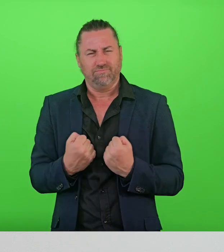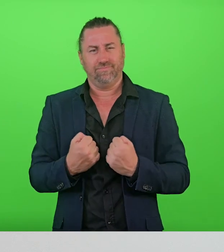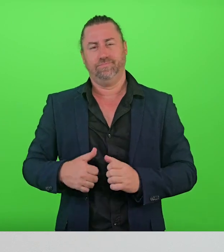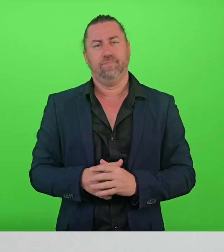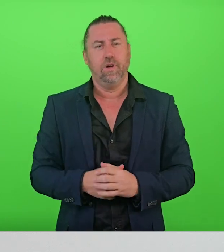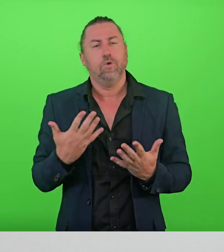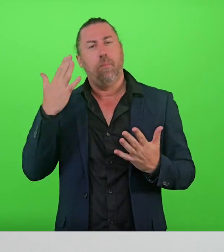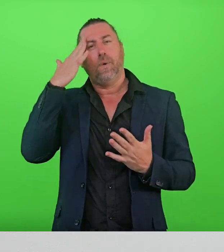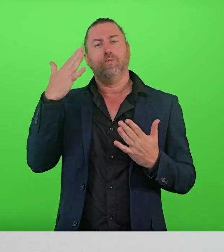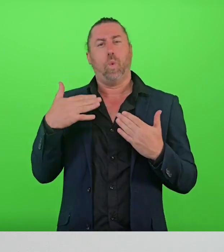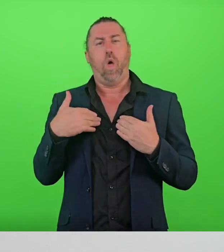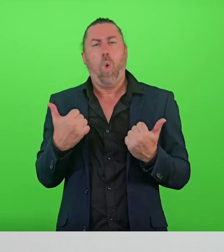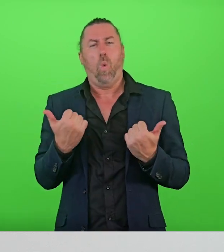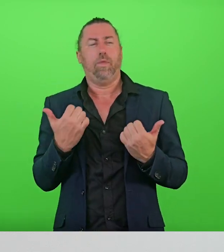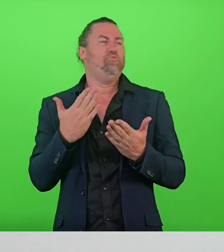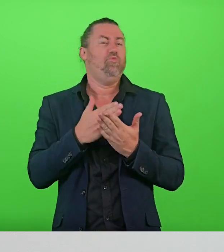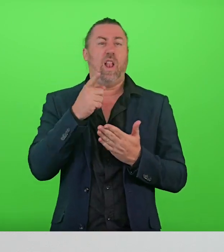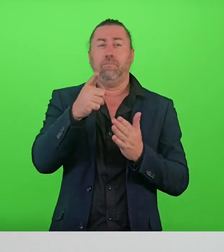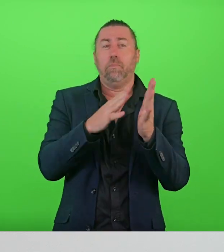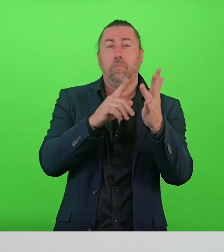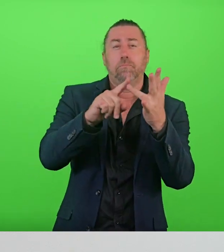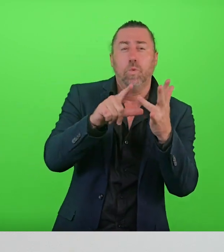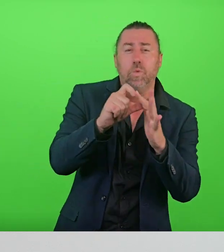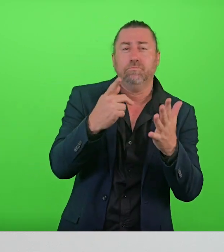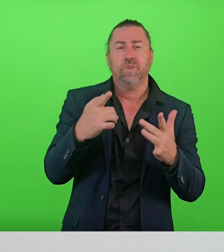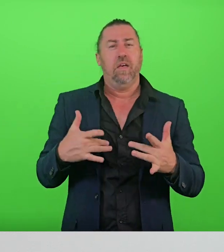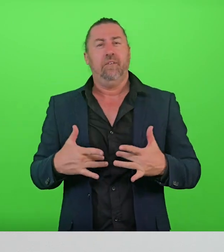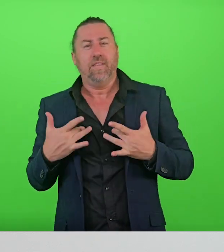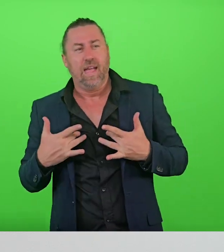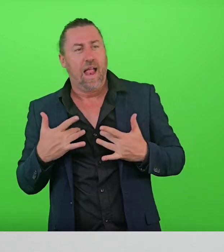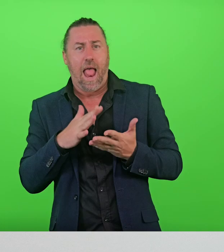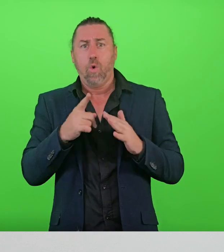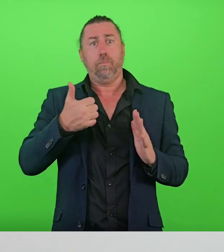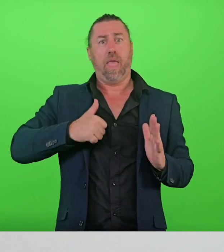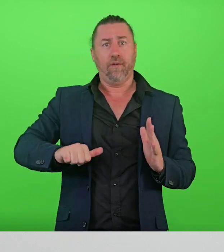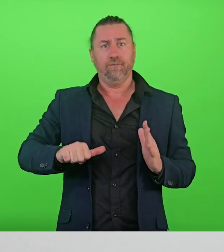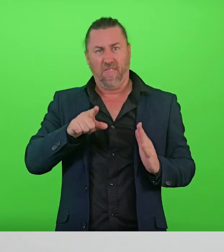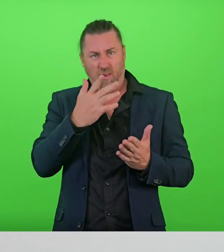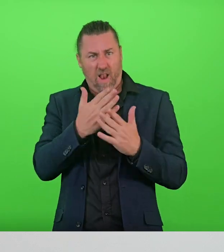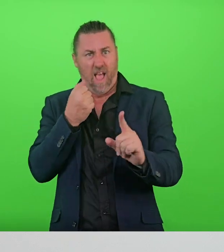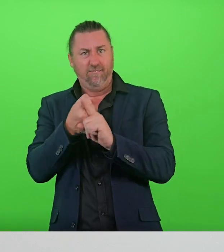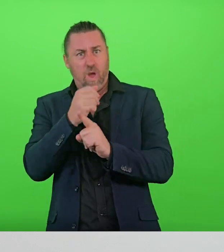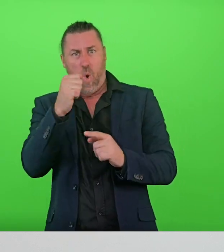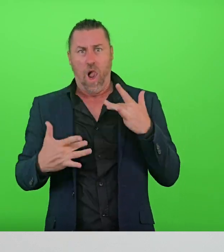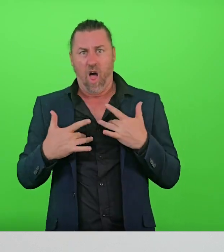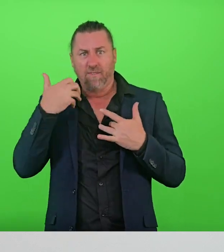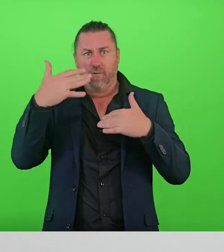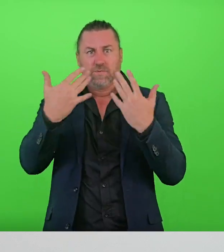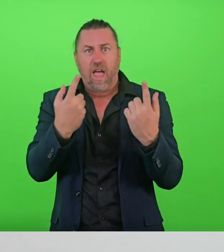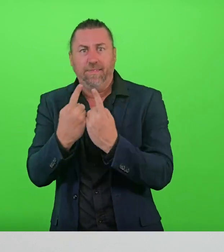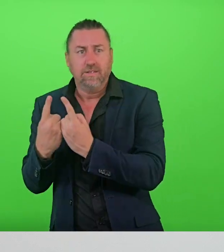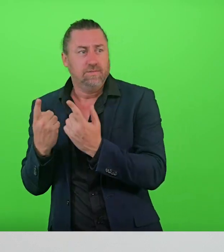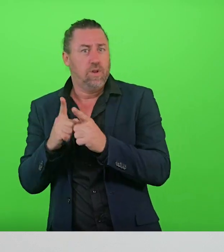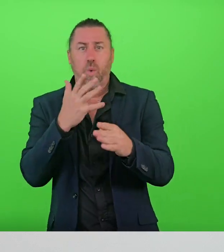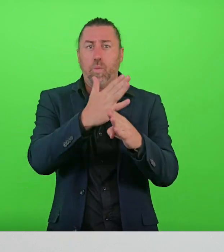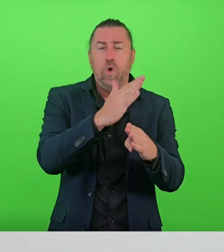Mental health or, you know, your mood, your feelings and acting is pretty important. affects our everyday life. It affects work,